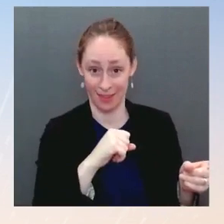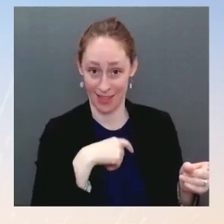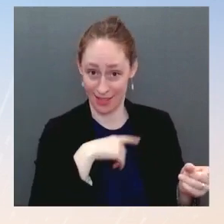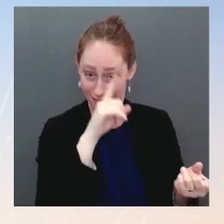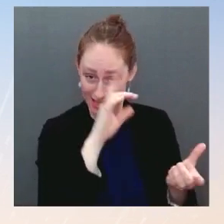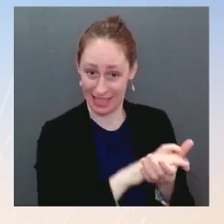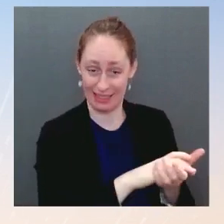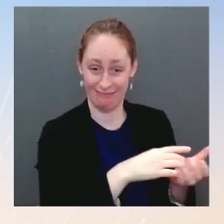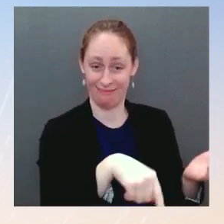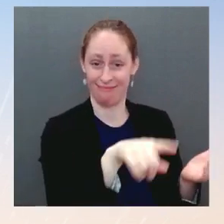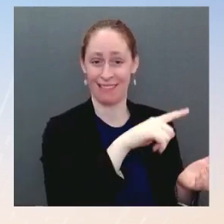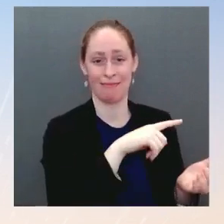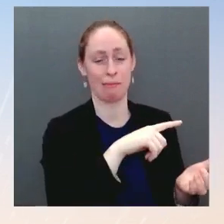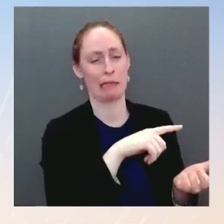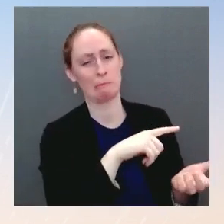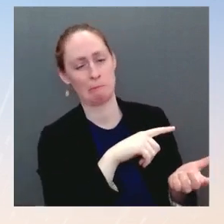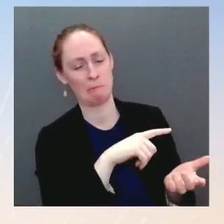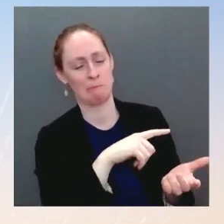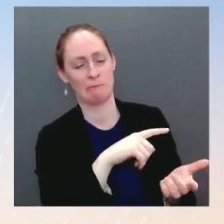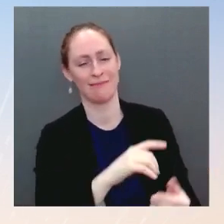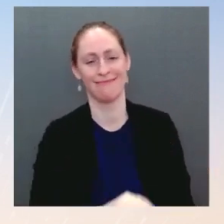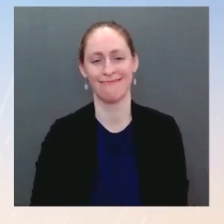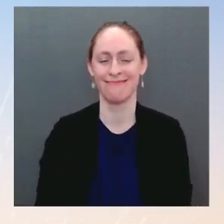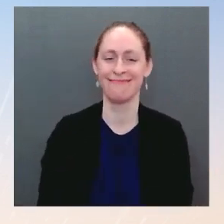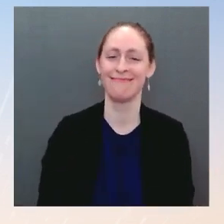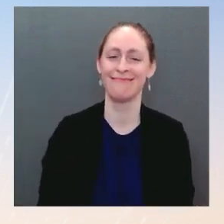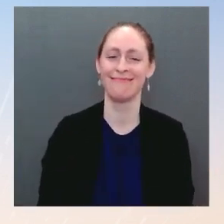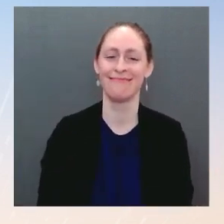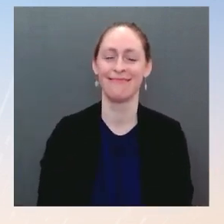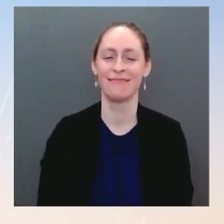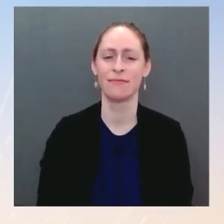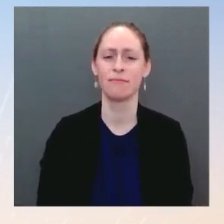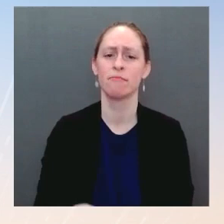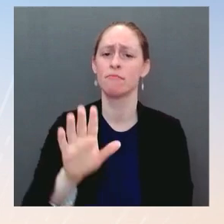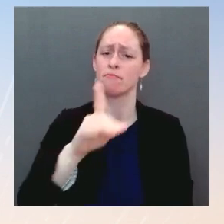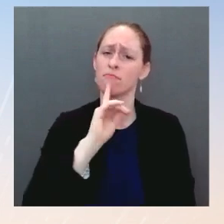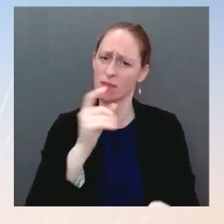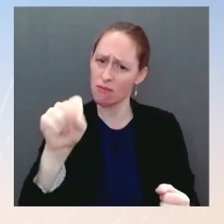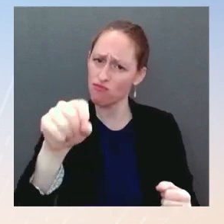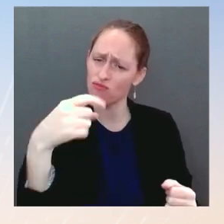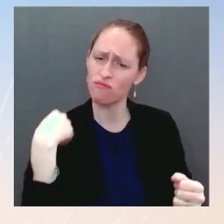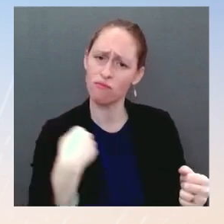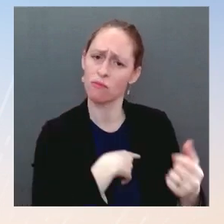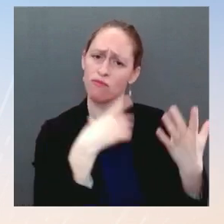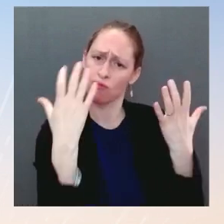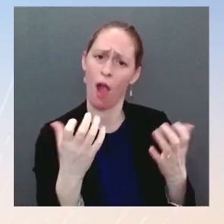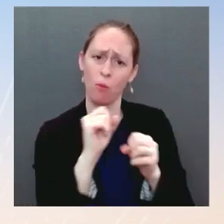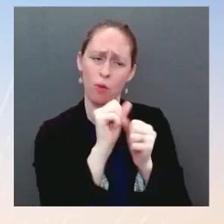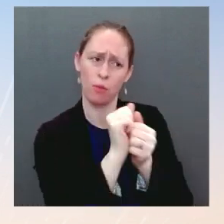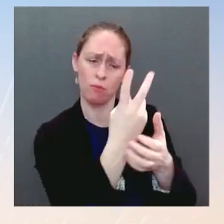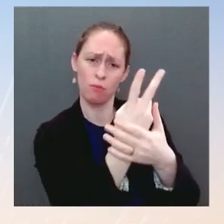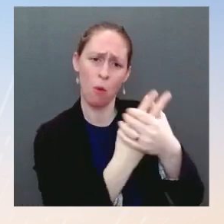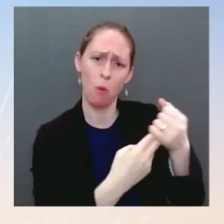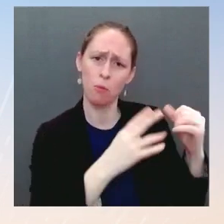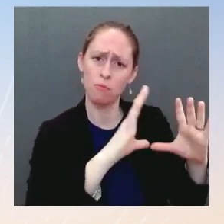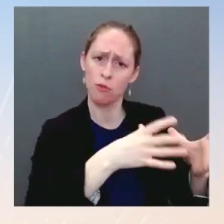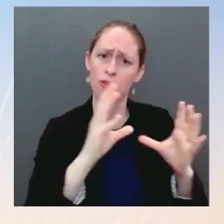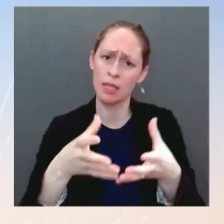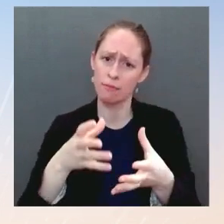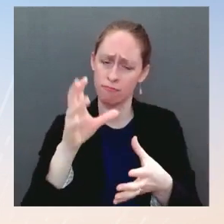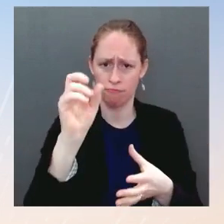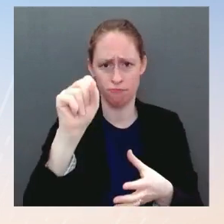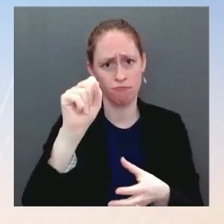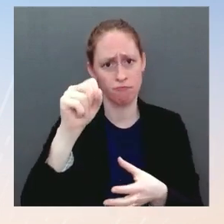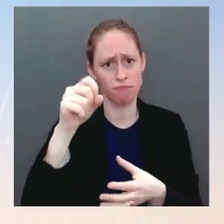is to consult with members of both parties. And his intention is to nominate a qualified candidate